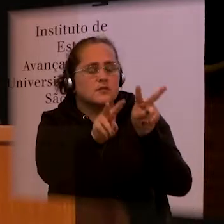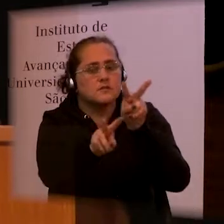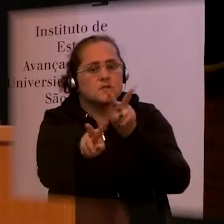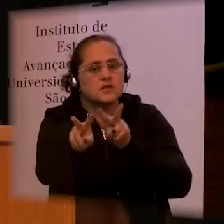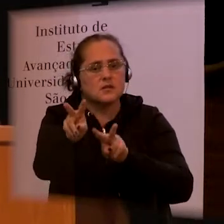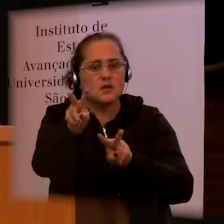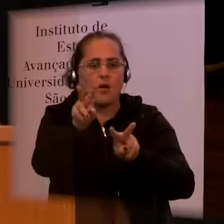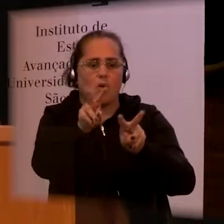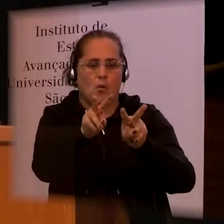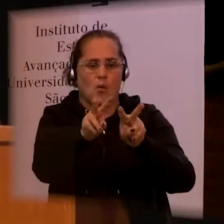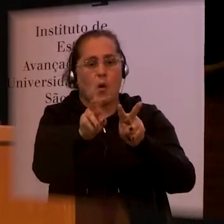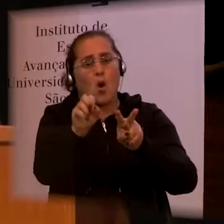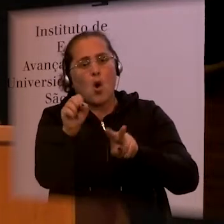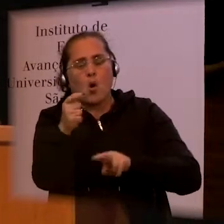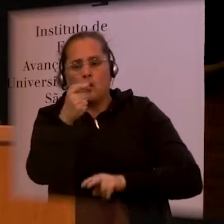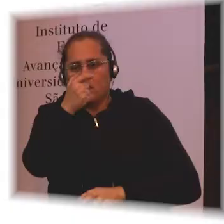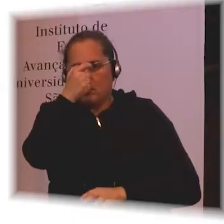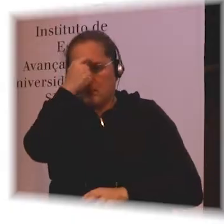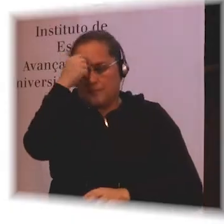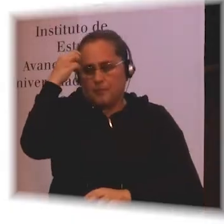common causes of disability.